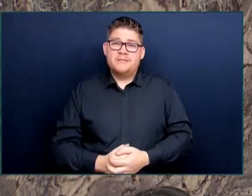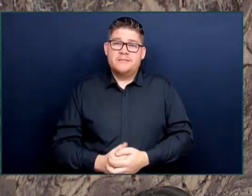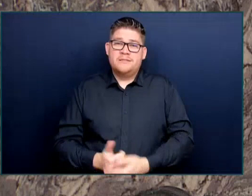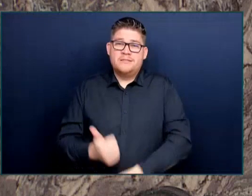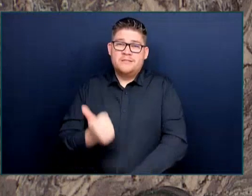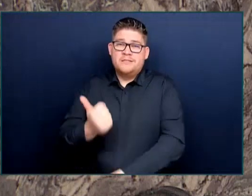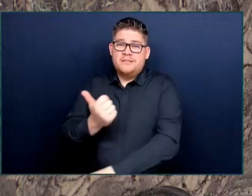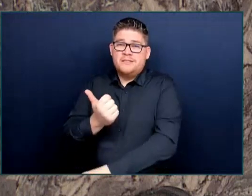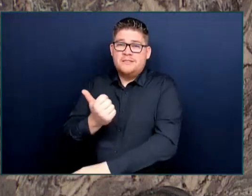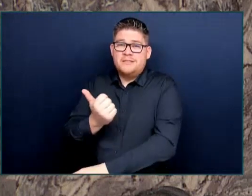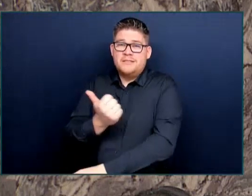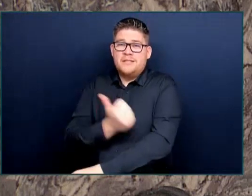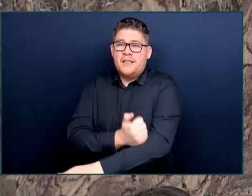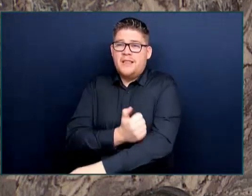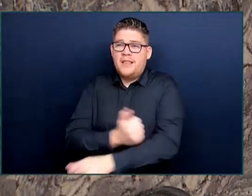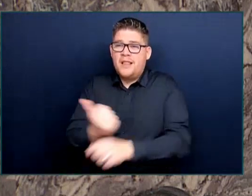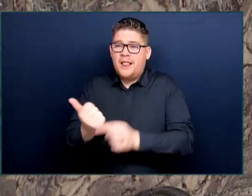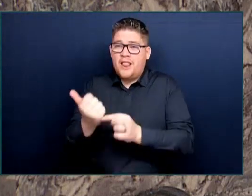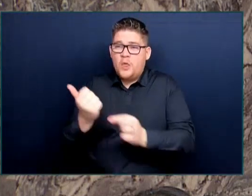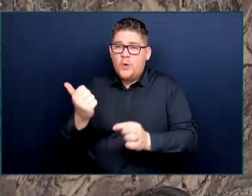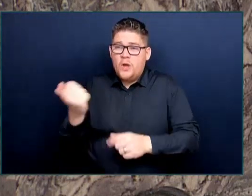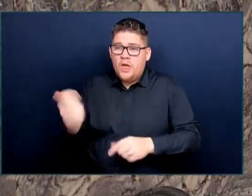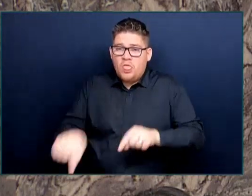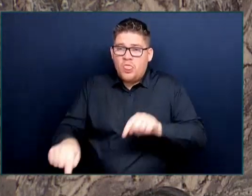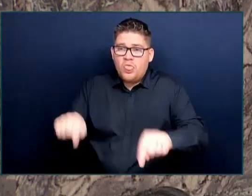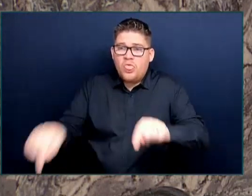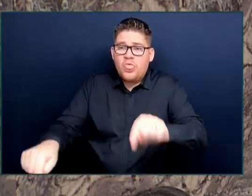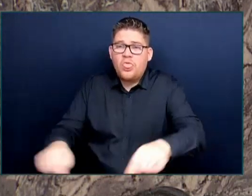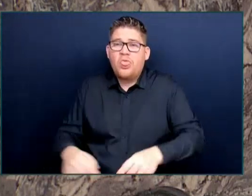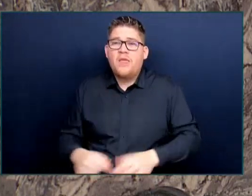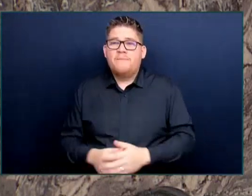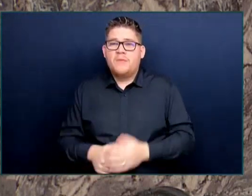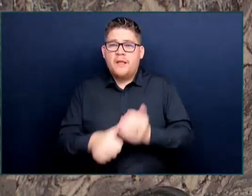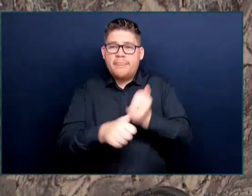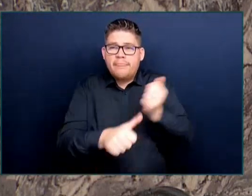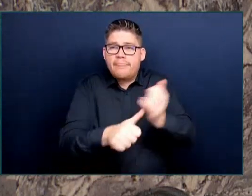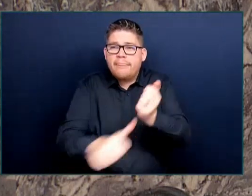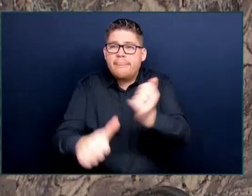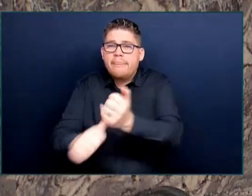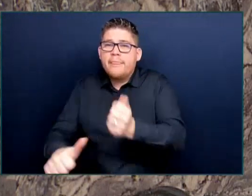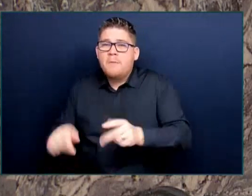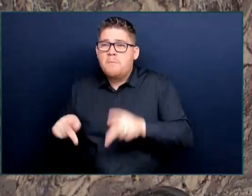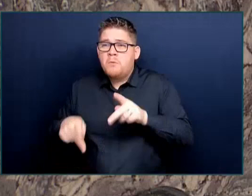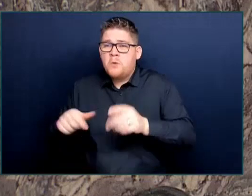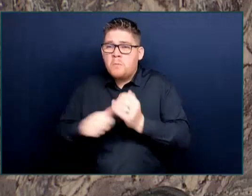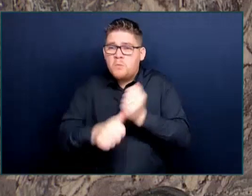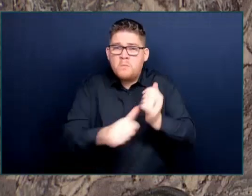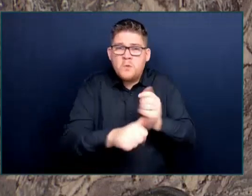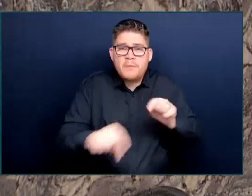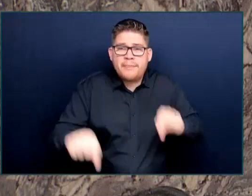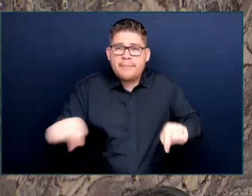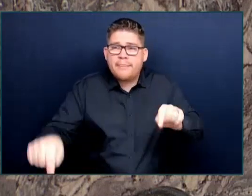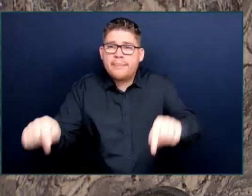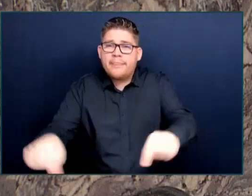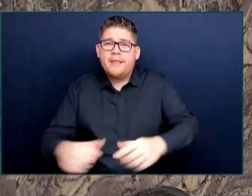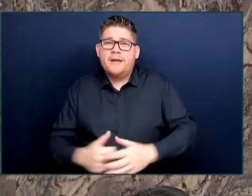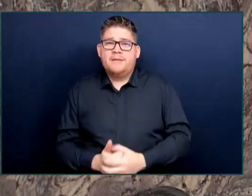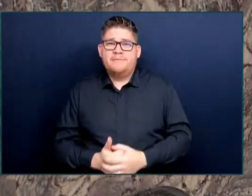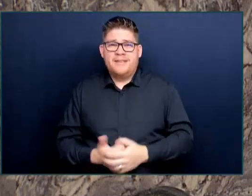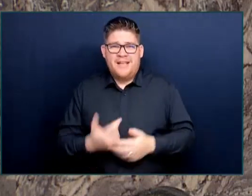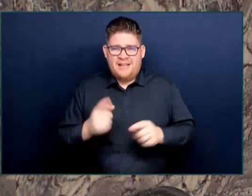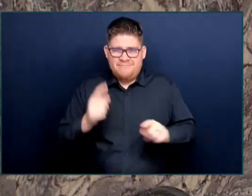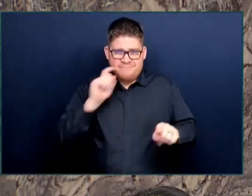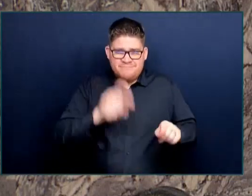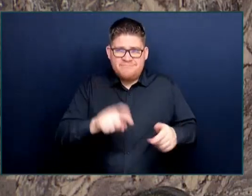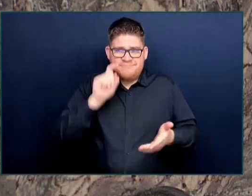My question is a simple one to the Premier. How many small business owners will have to flee before the Premier ends the crime